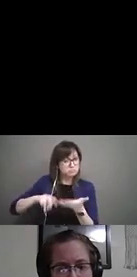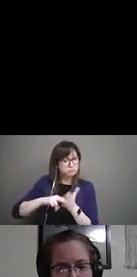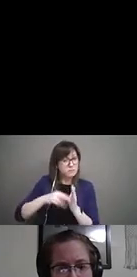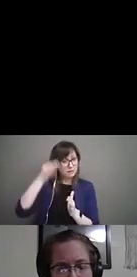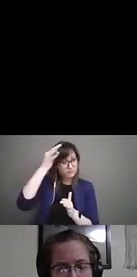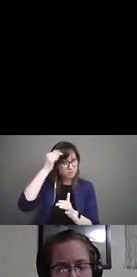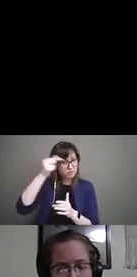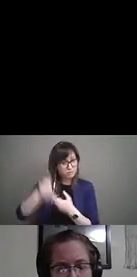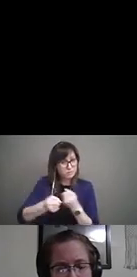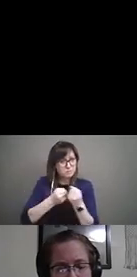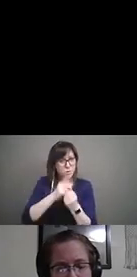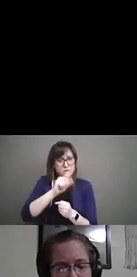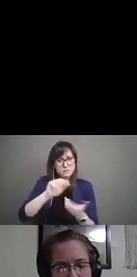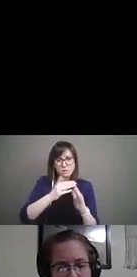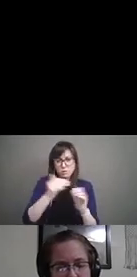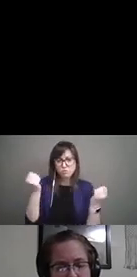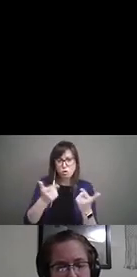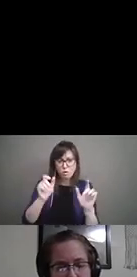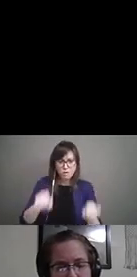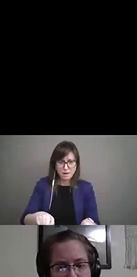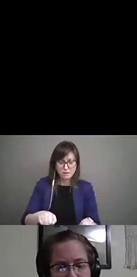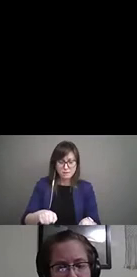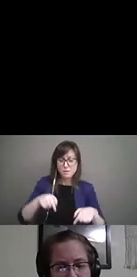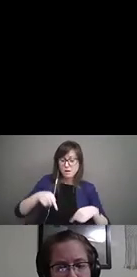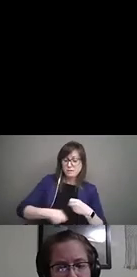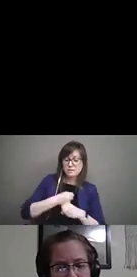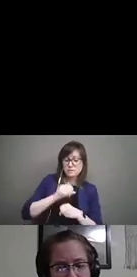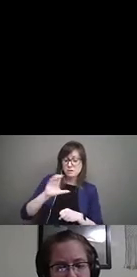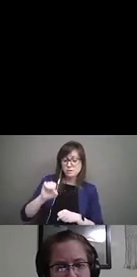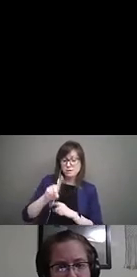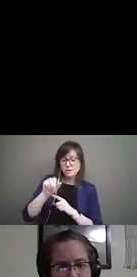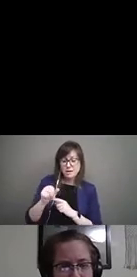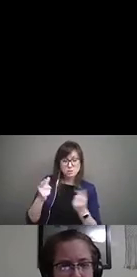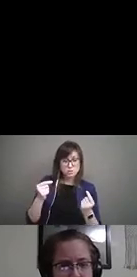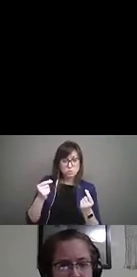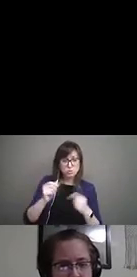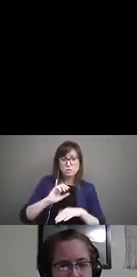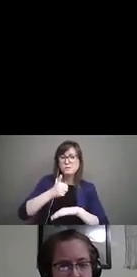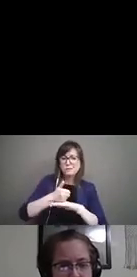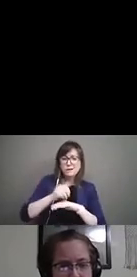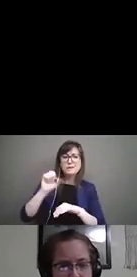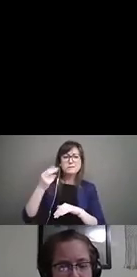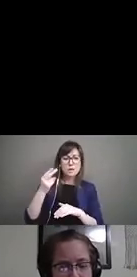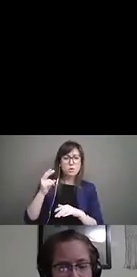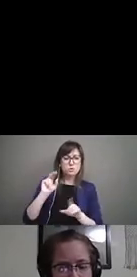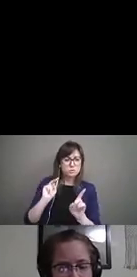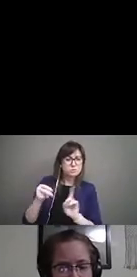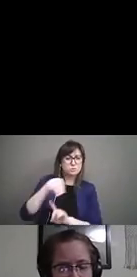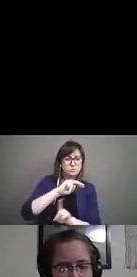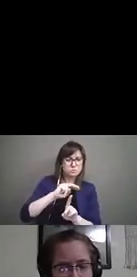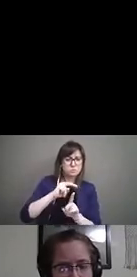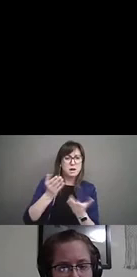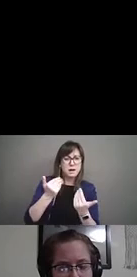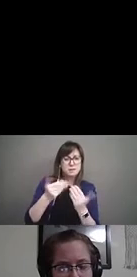disabled Canadians. This year at CASDA, we also launched and gathered stakeholder opinions and launched a policy brief